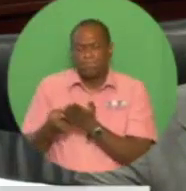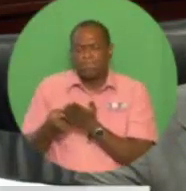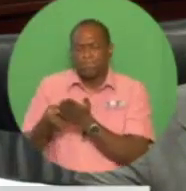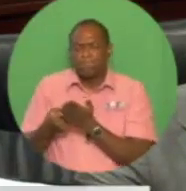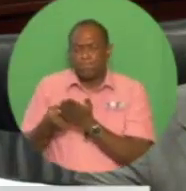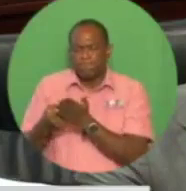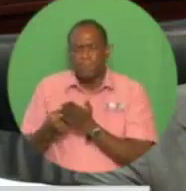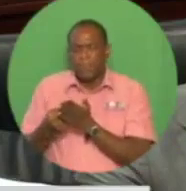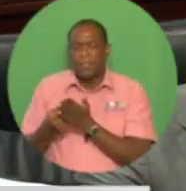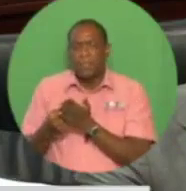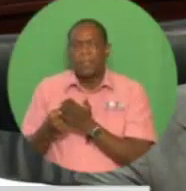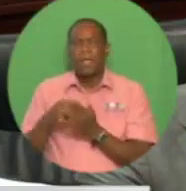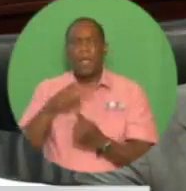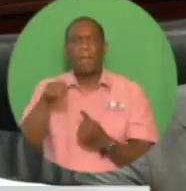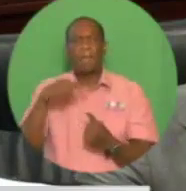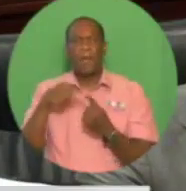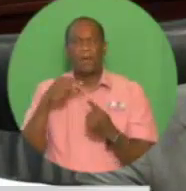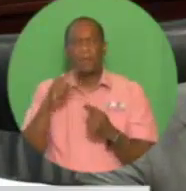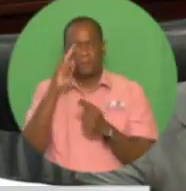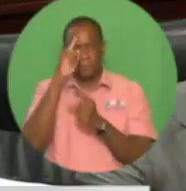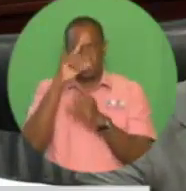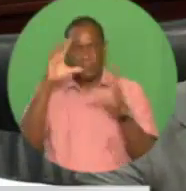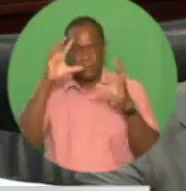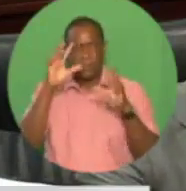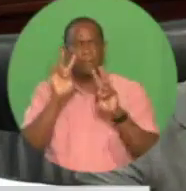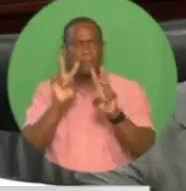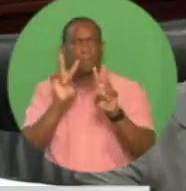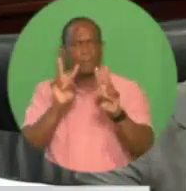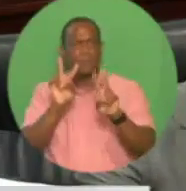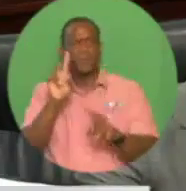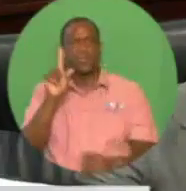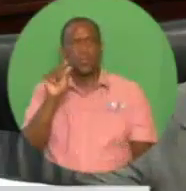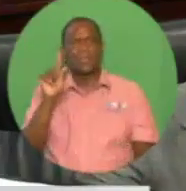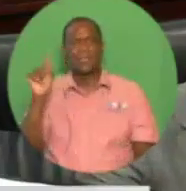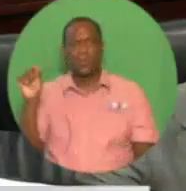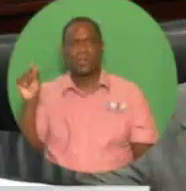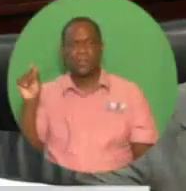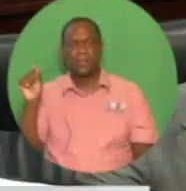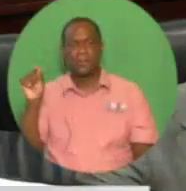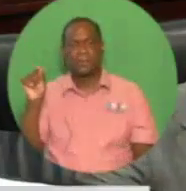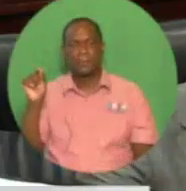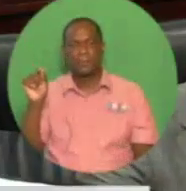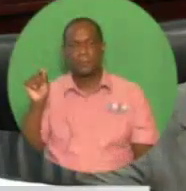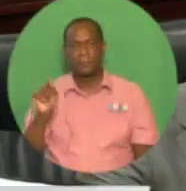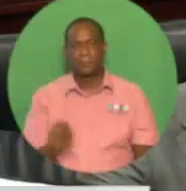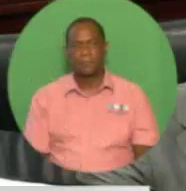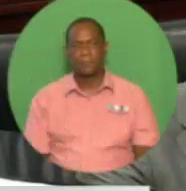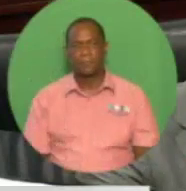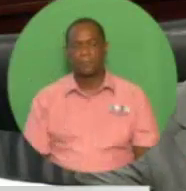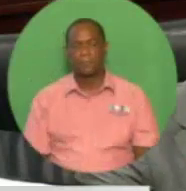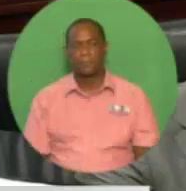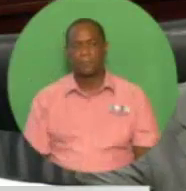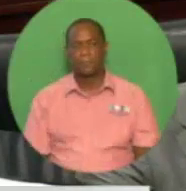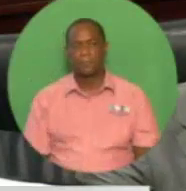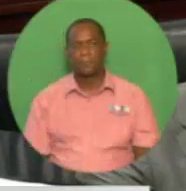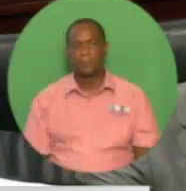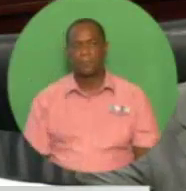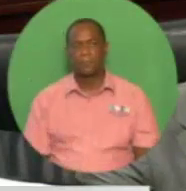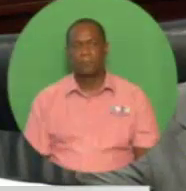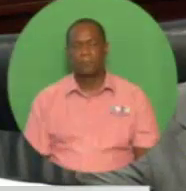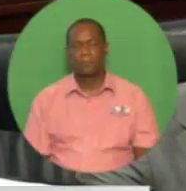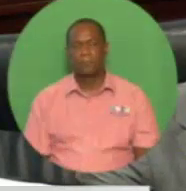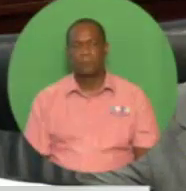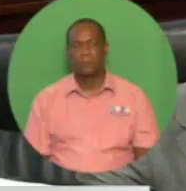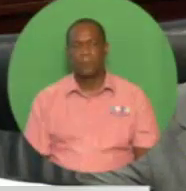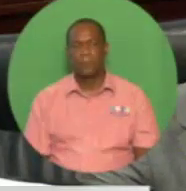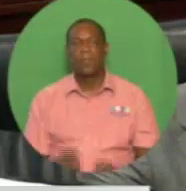in 2002 by no less a person than the current Prime Minister as the then Minister of Planning and Development. I wish to